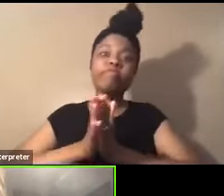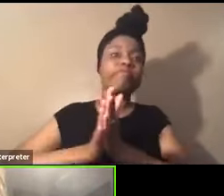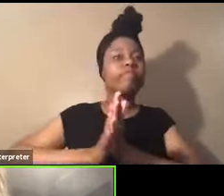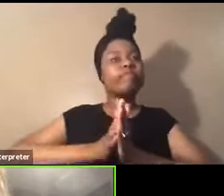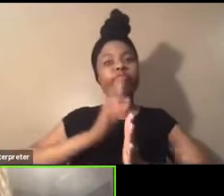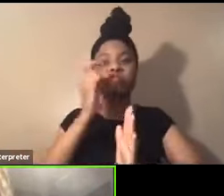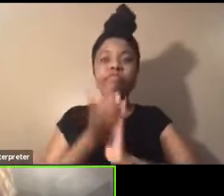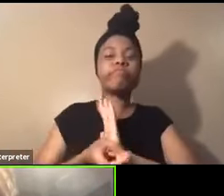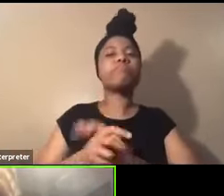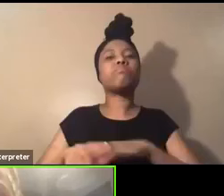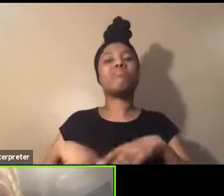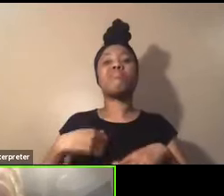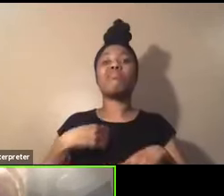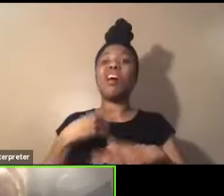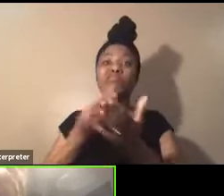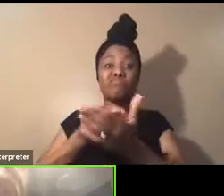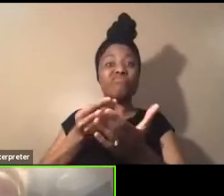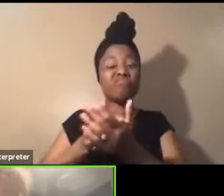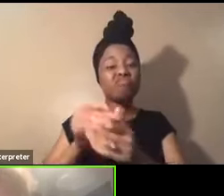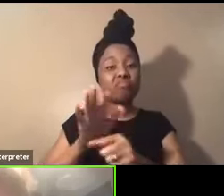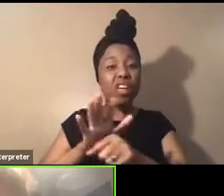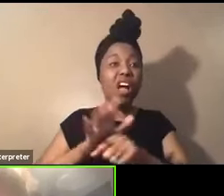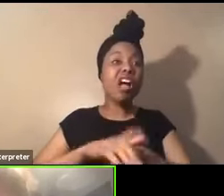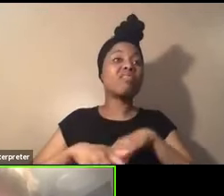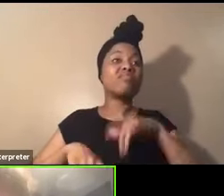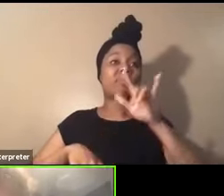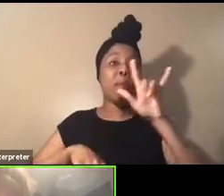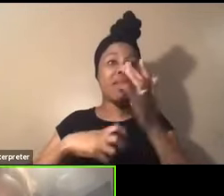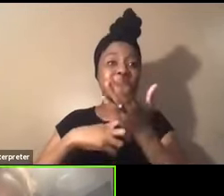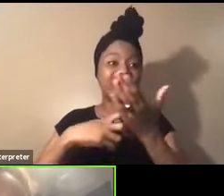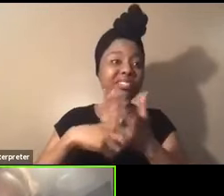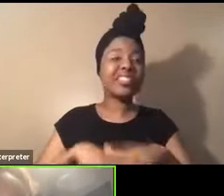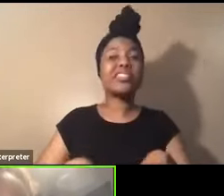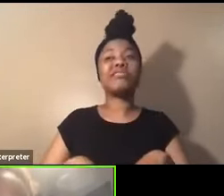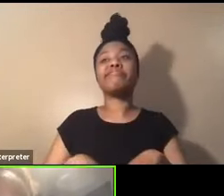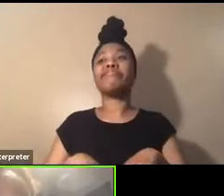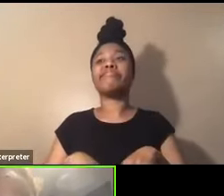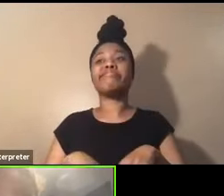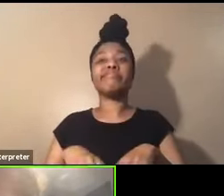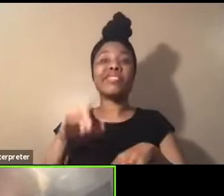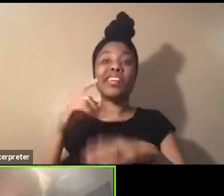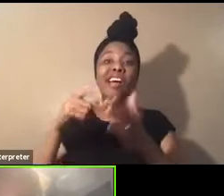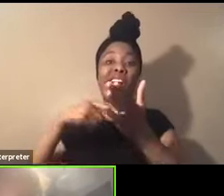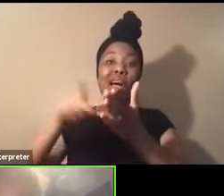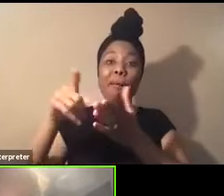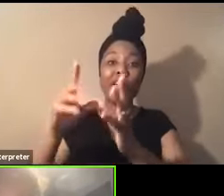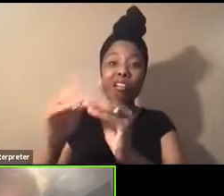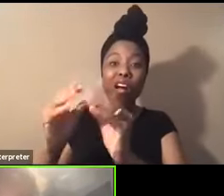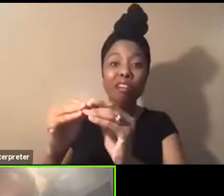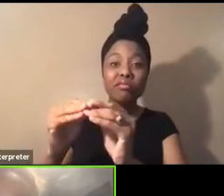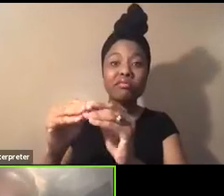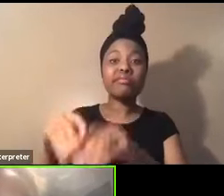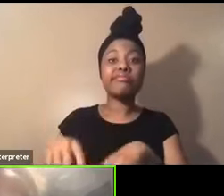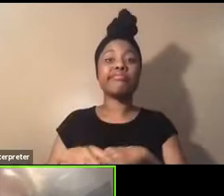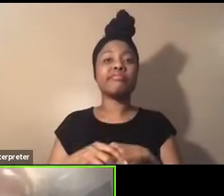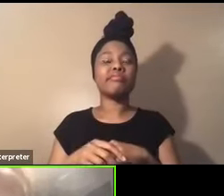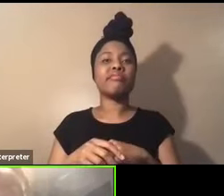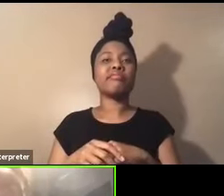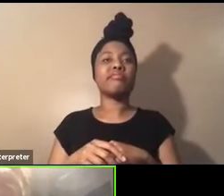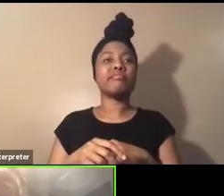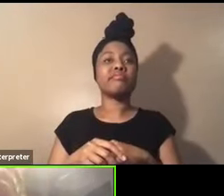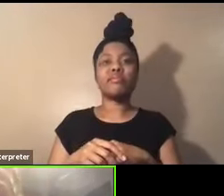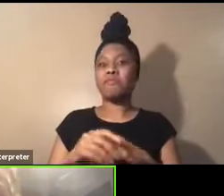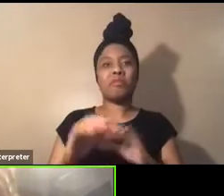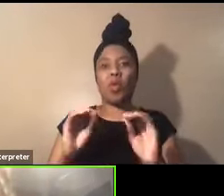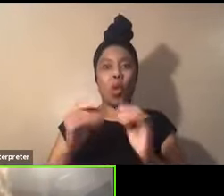I got, I had enough money to get my airplane ticket. I had enough money to pay for the conference, but I didn't have